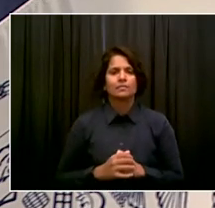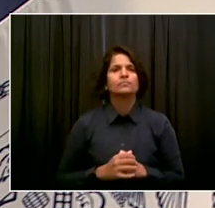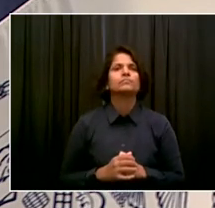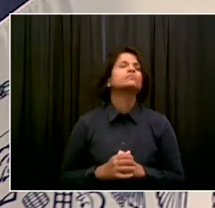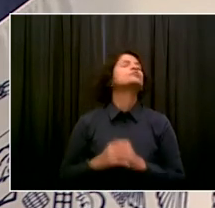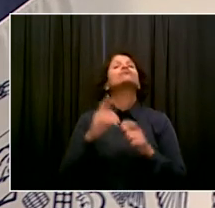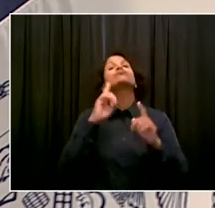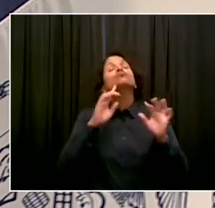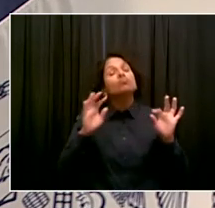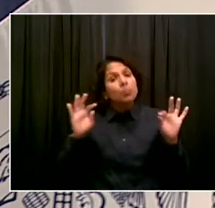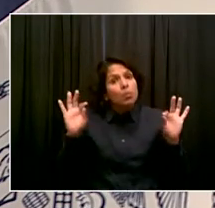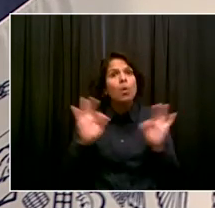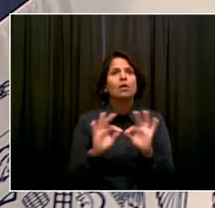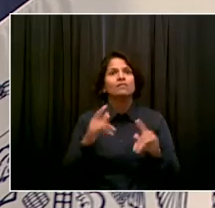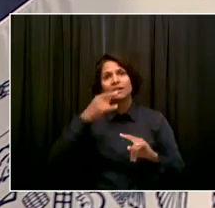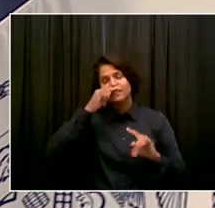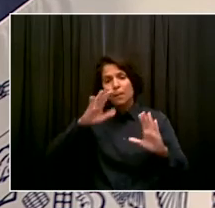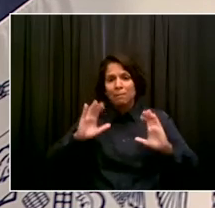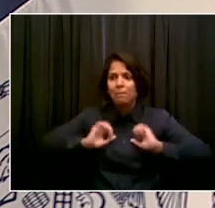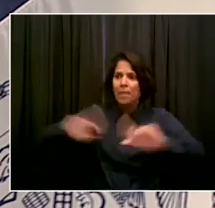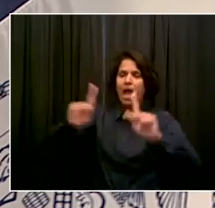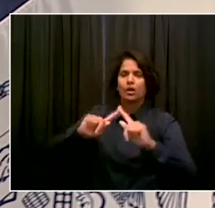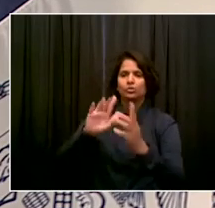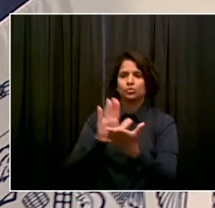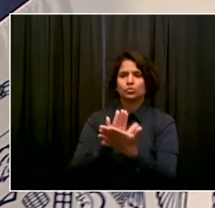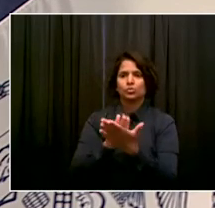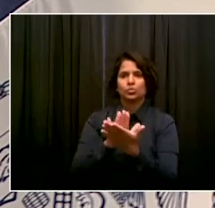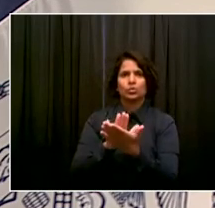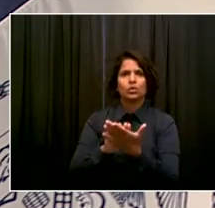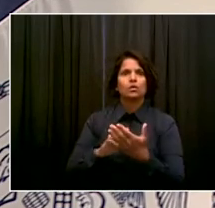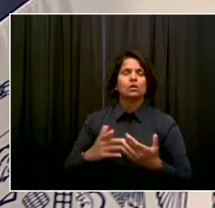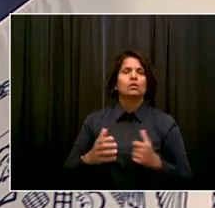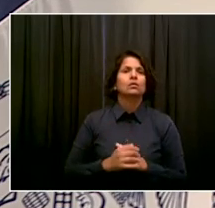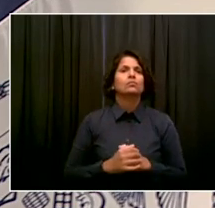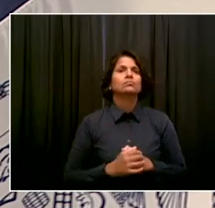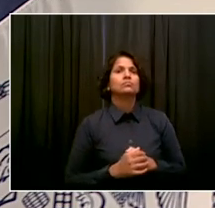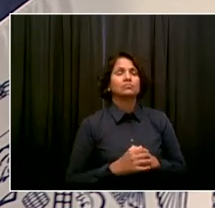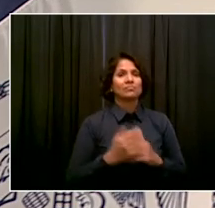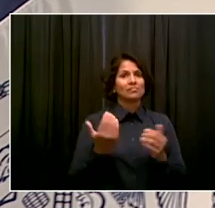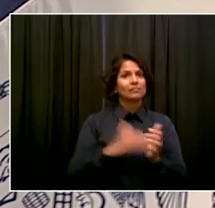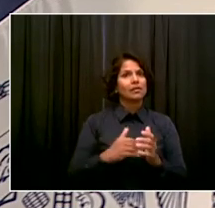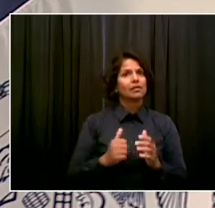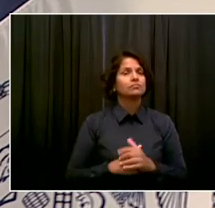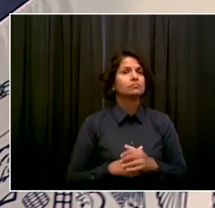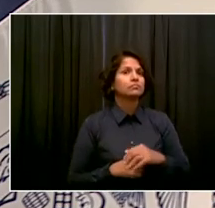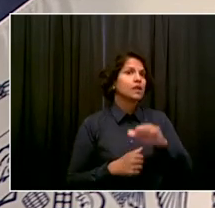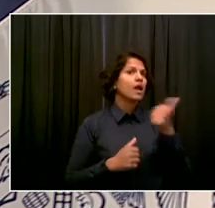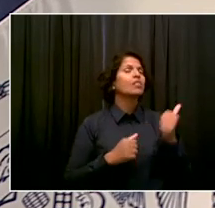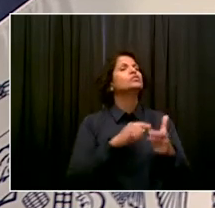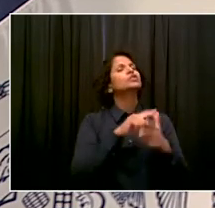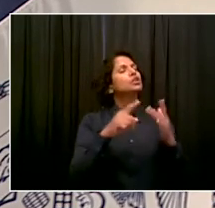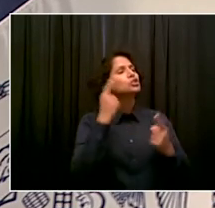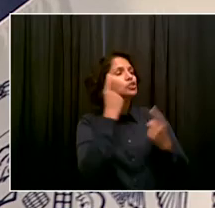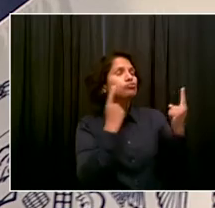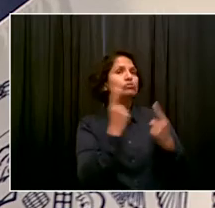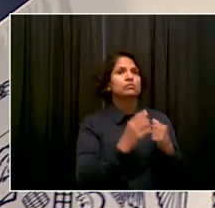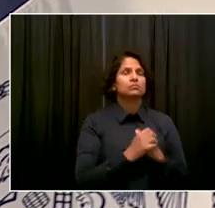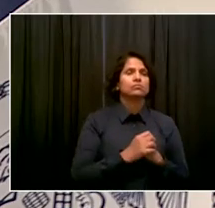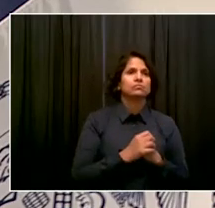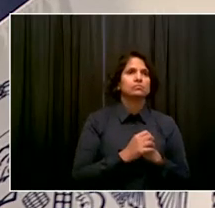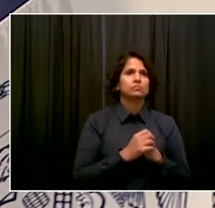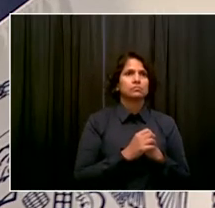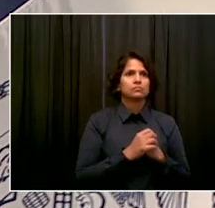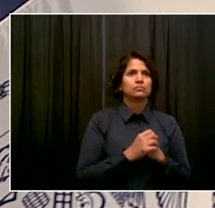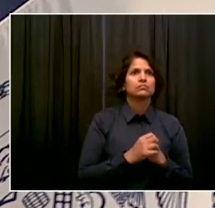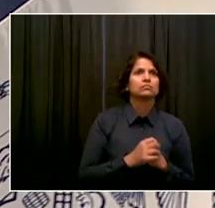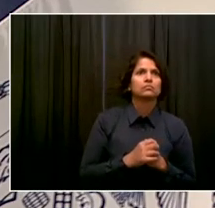As to any other measures we may take, stay tuned. We're looking at all options, but I want to put in perspective why right now we're